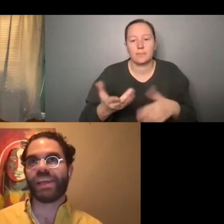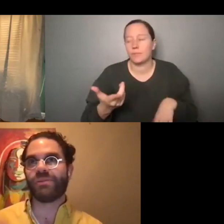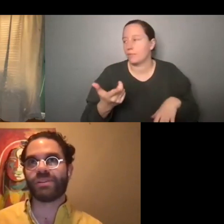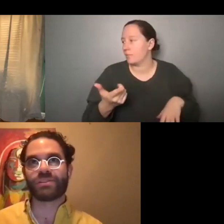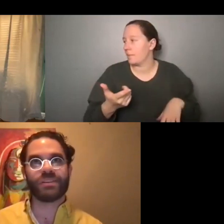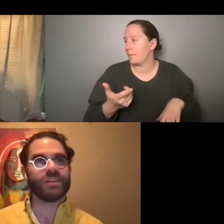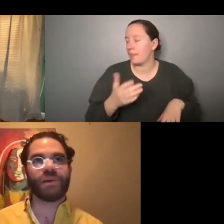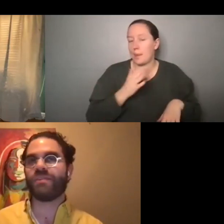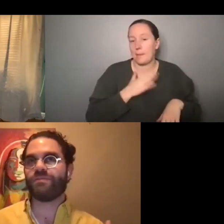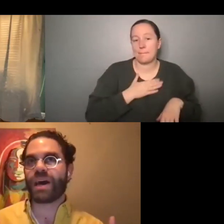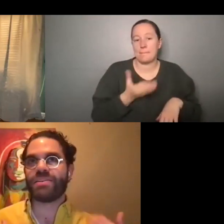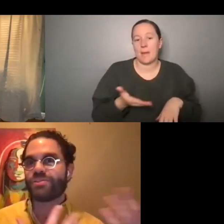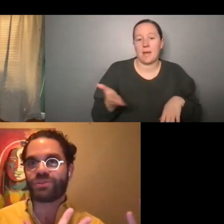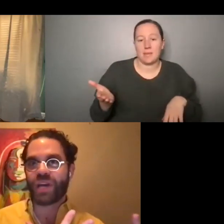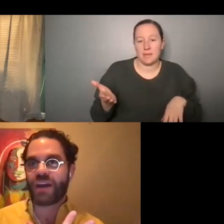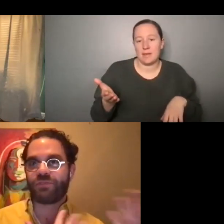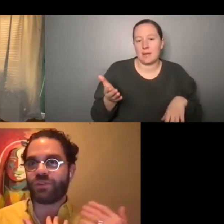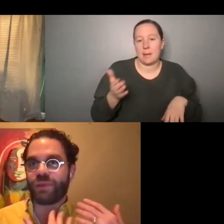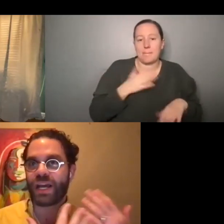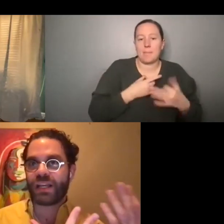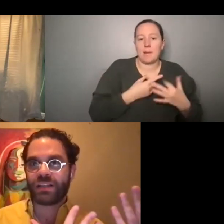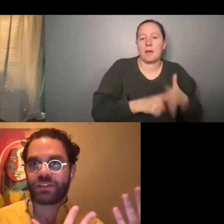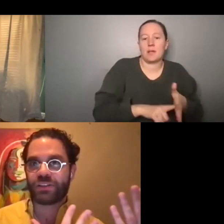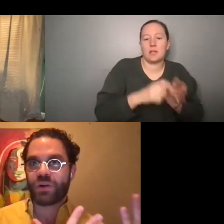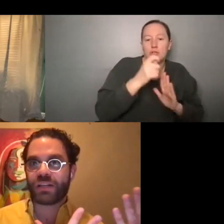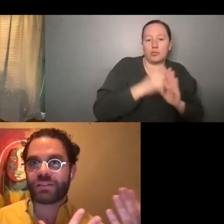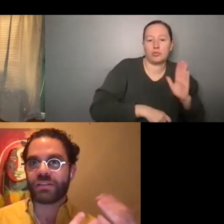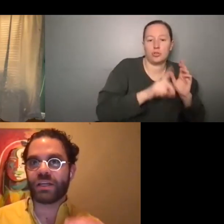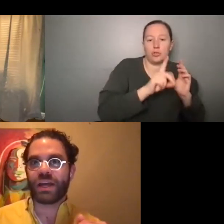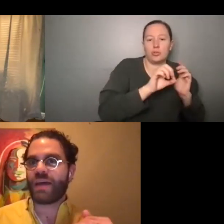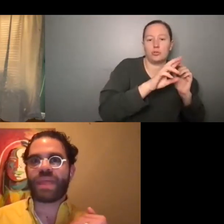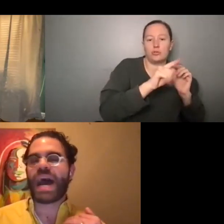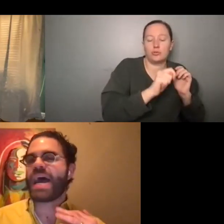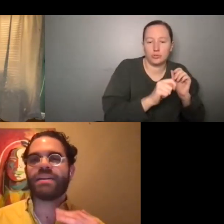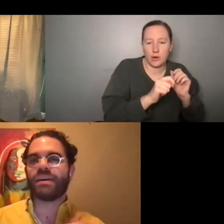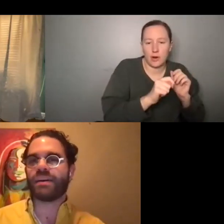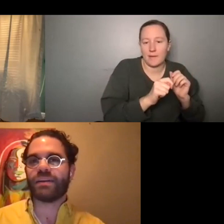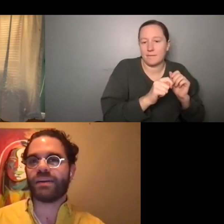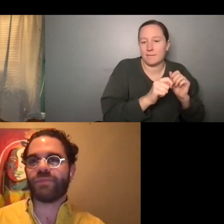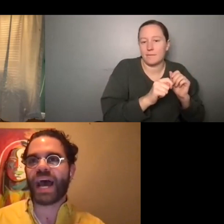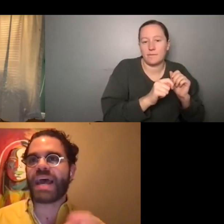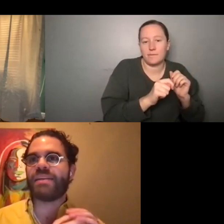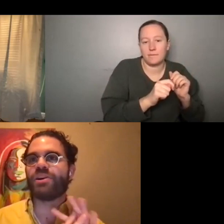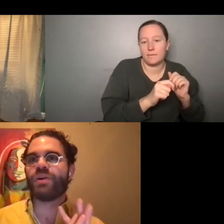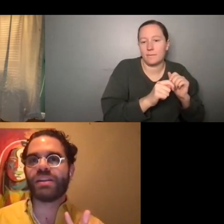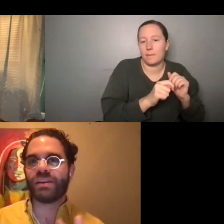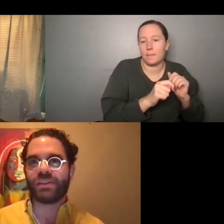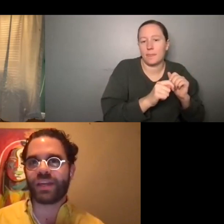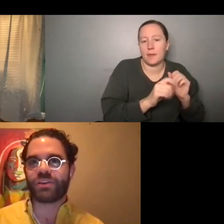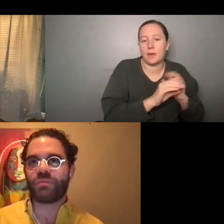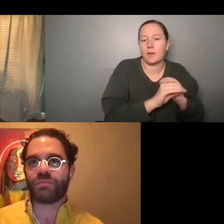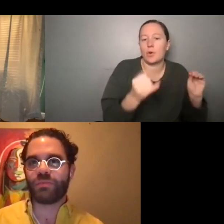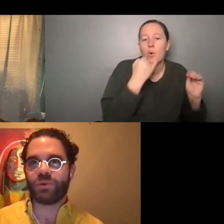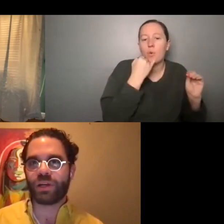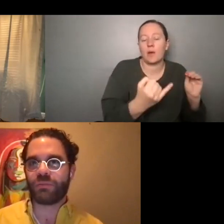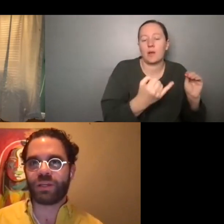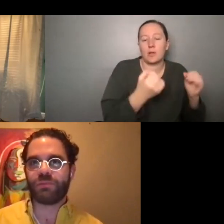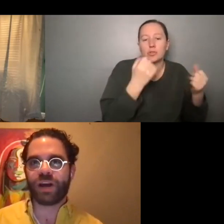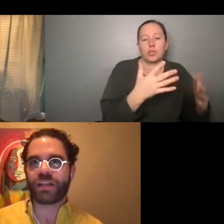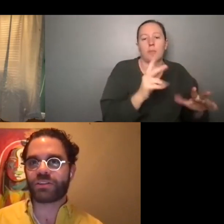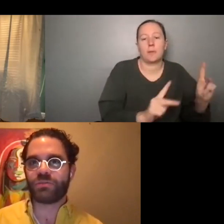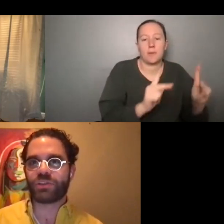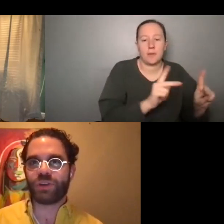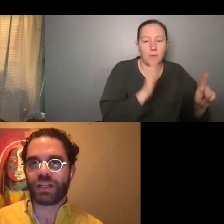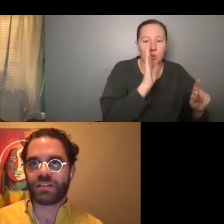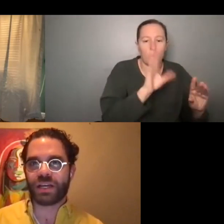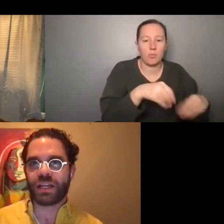my thing was my, my initial draft from my showcase. I had to, I had no idea that so many people were going to